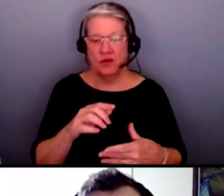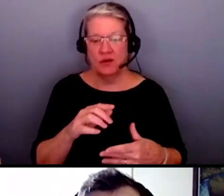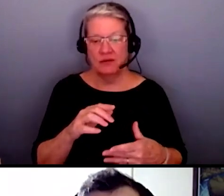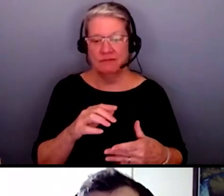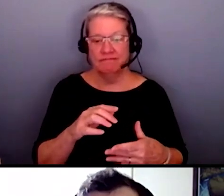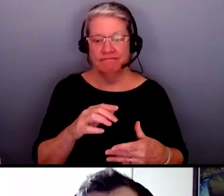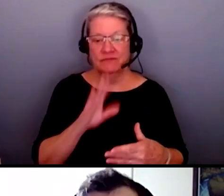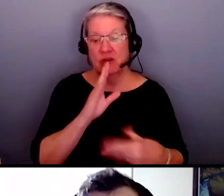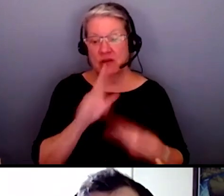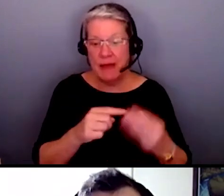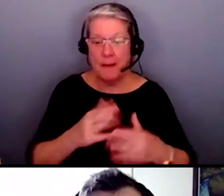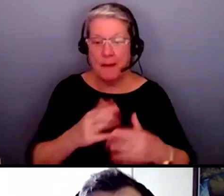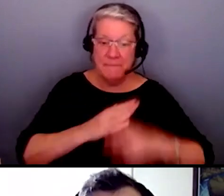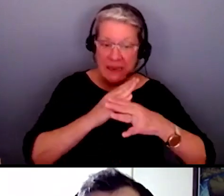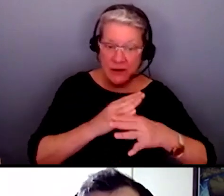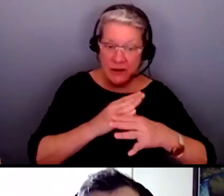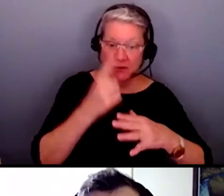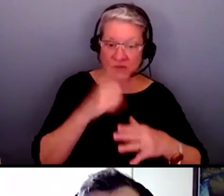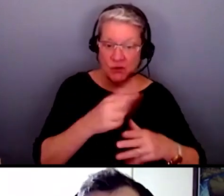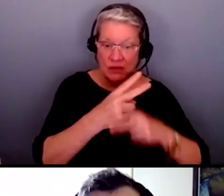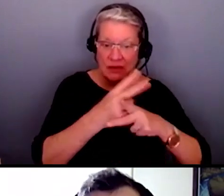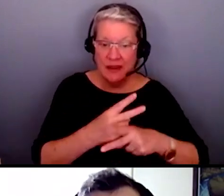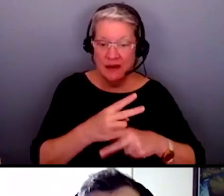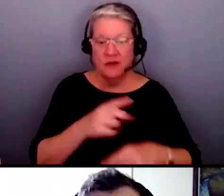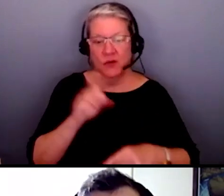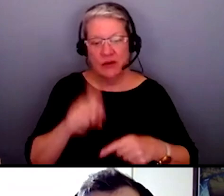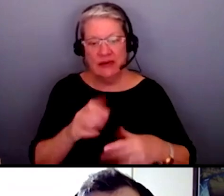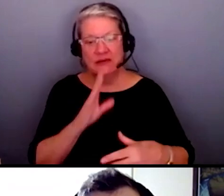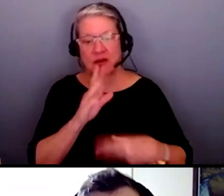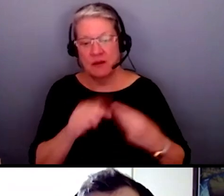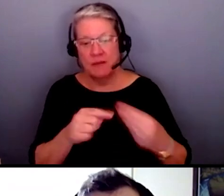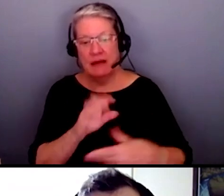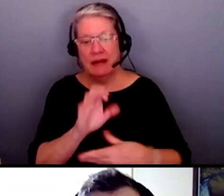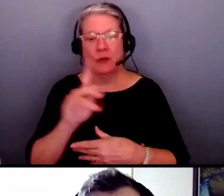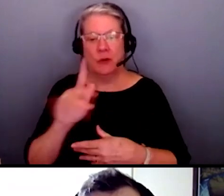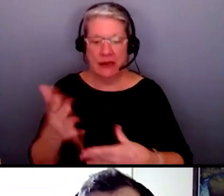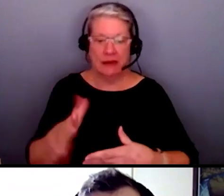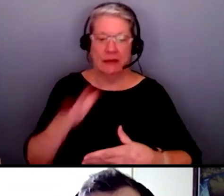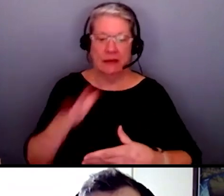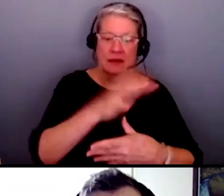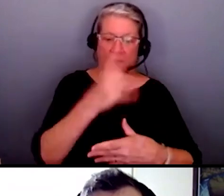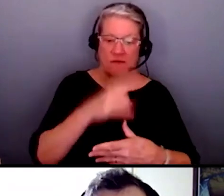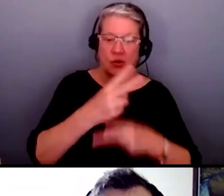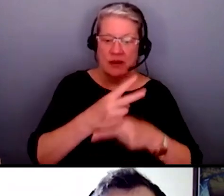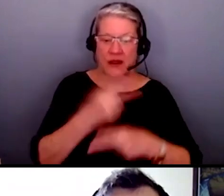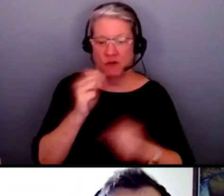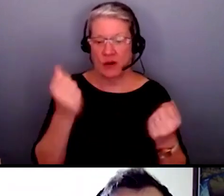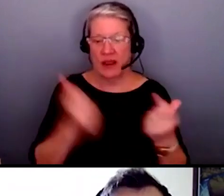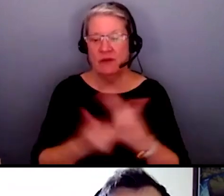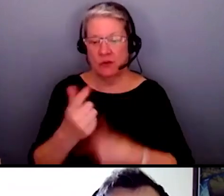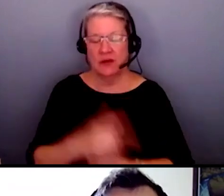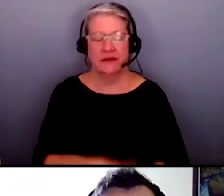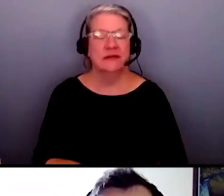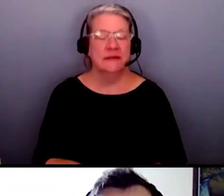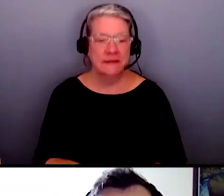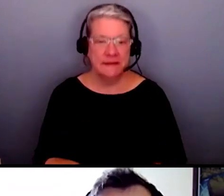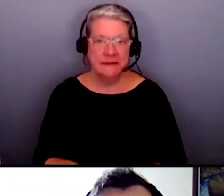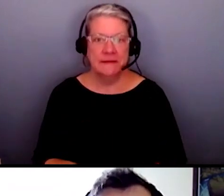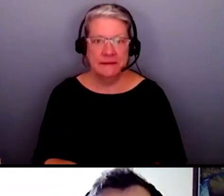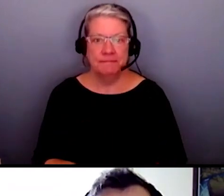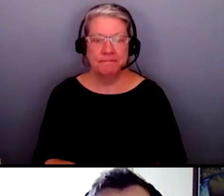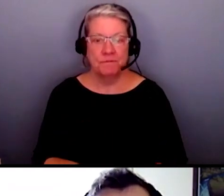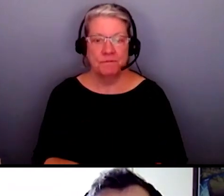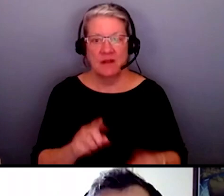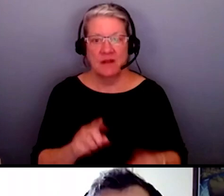we can't achieve um health equity for everyone so it is a priority for us and you're also going to find unfortunately that